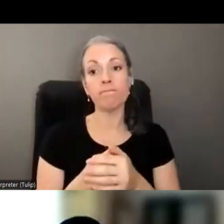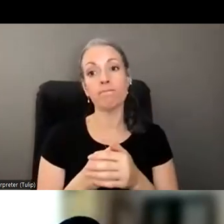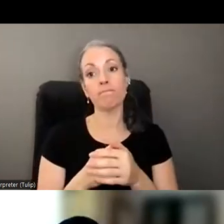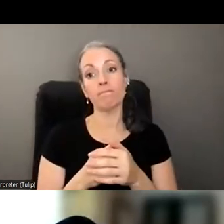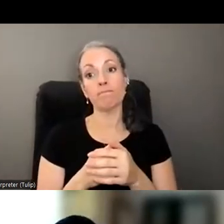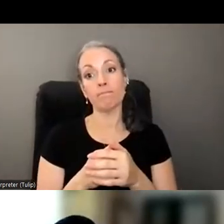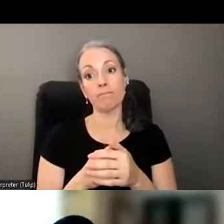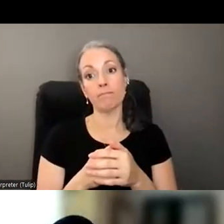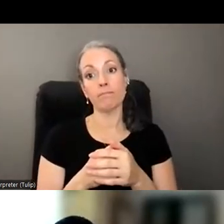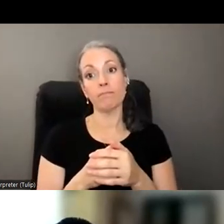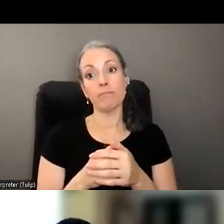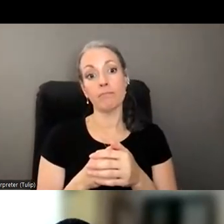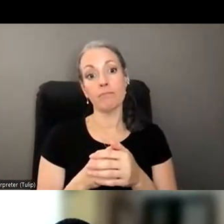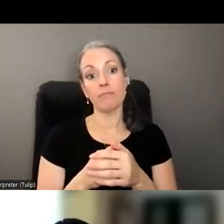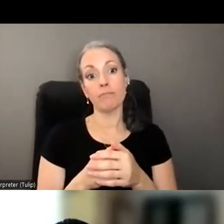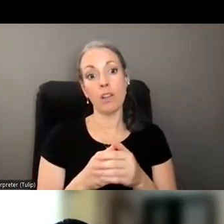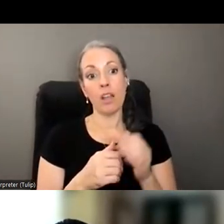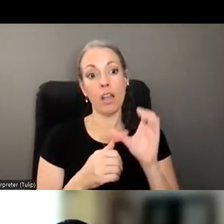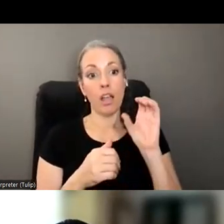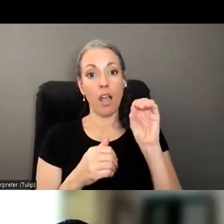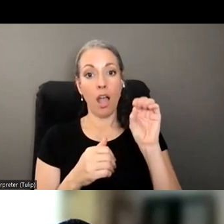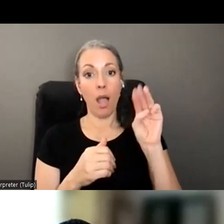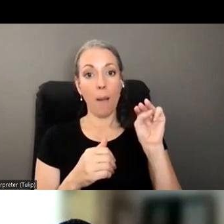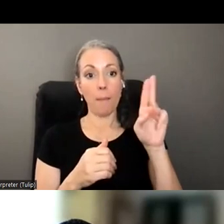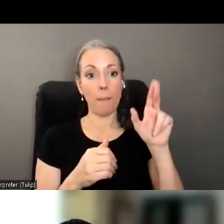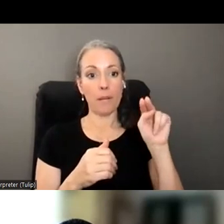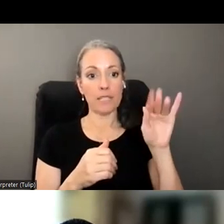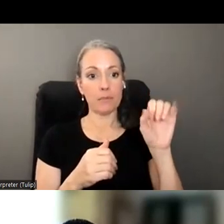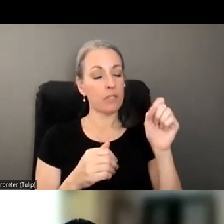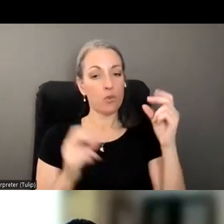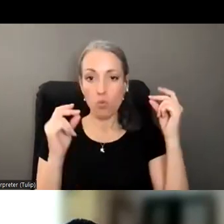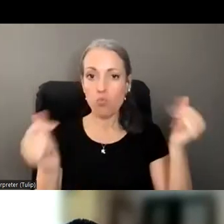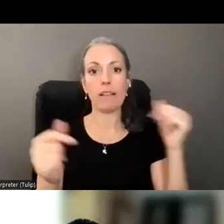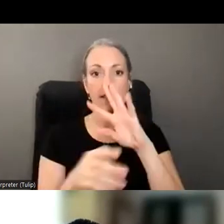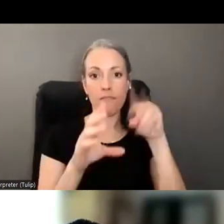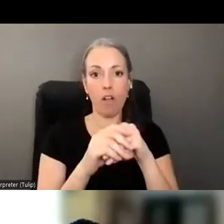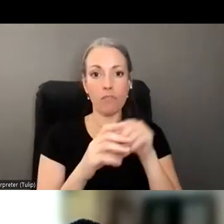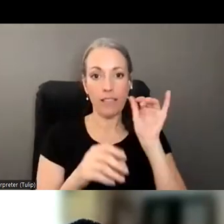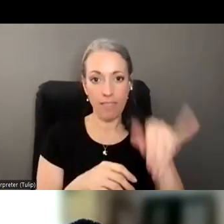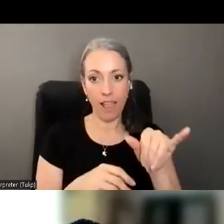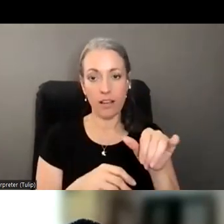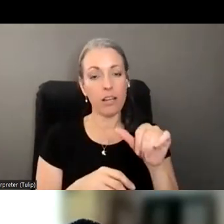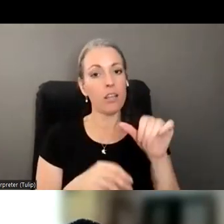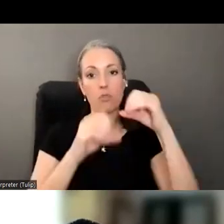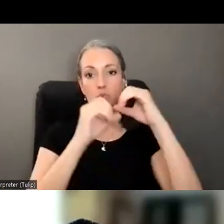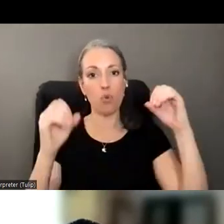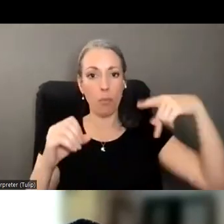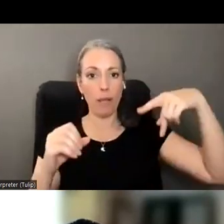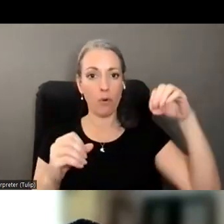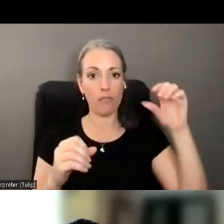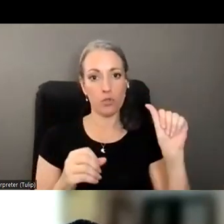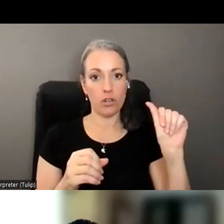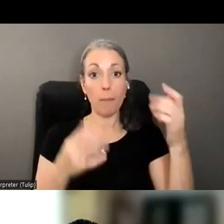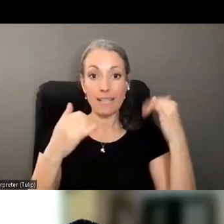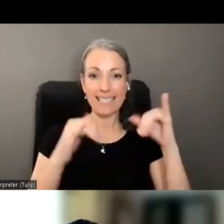the ombudsman would immediately be, um, involved in this. There's no power of attorney, but we would still